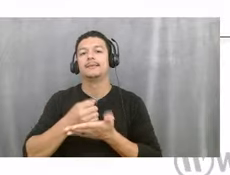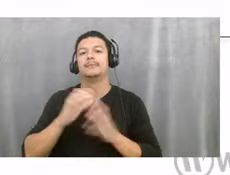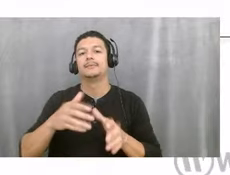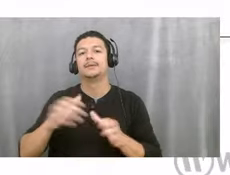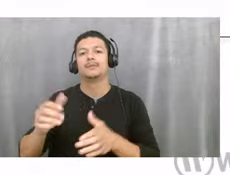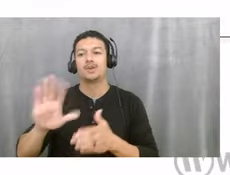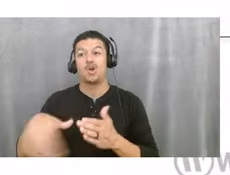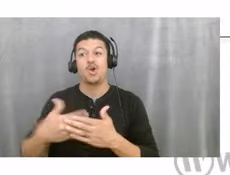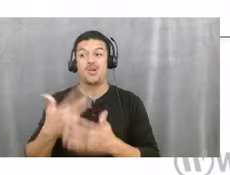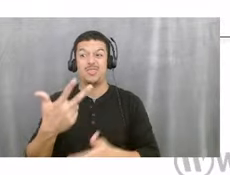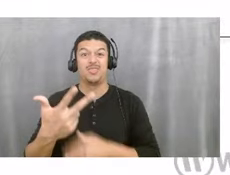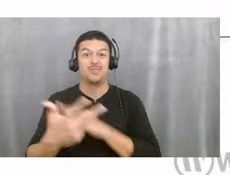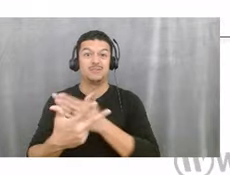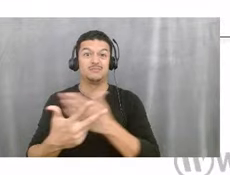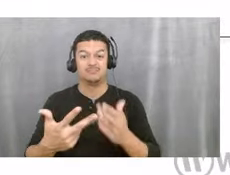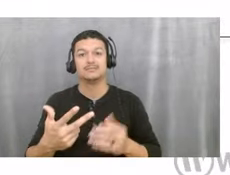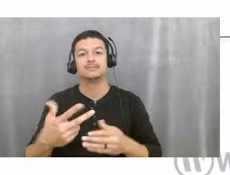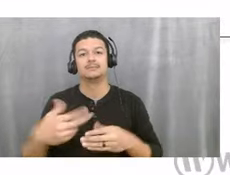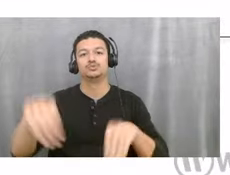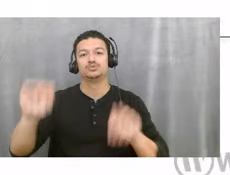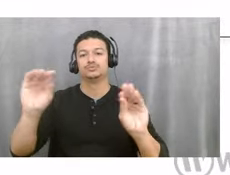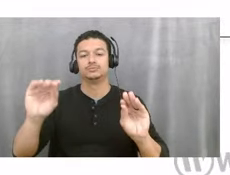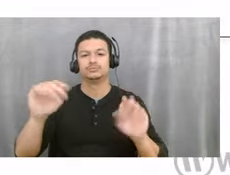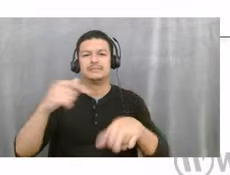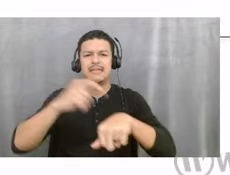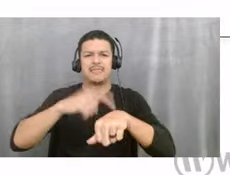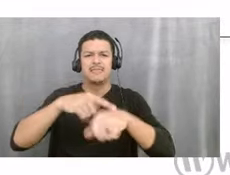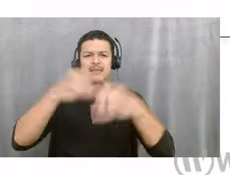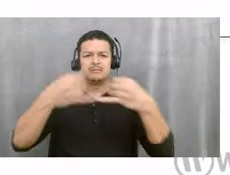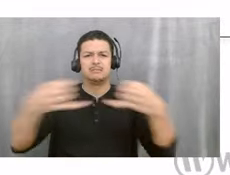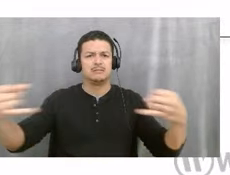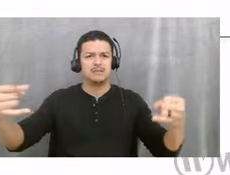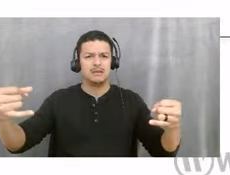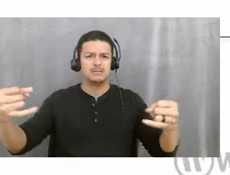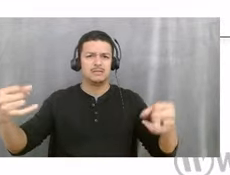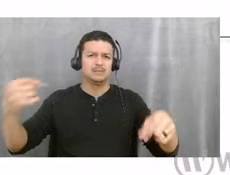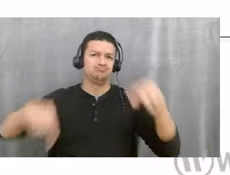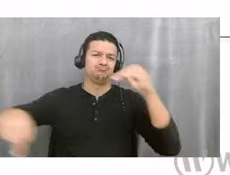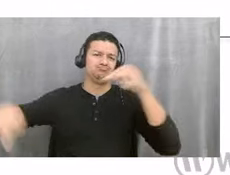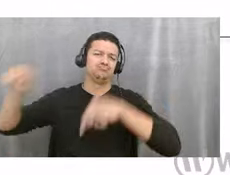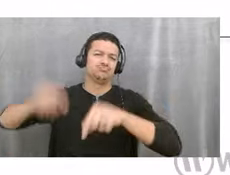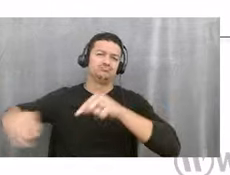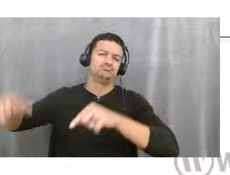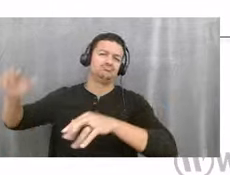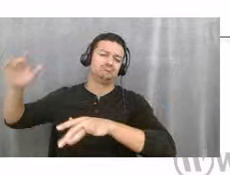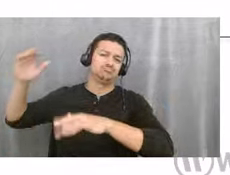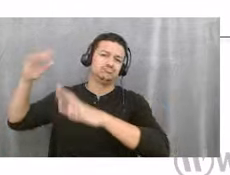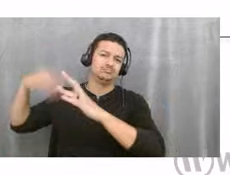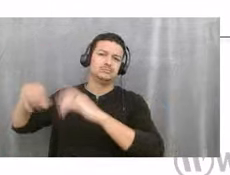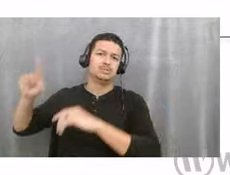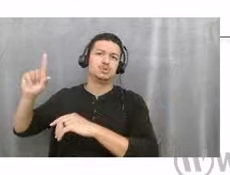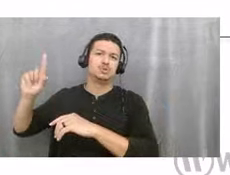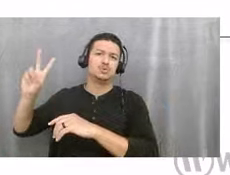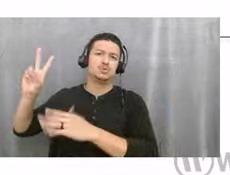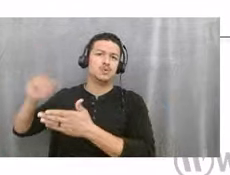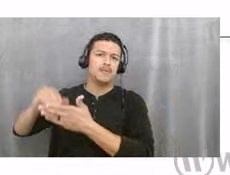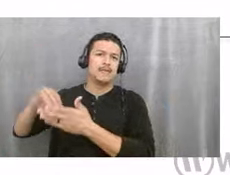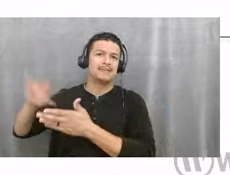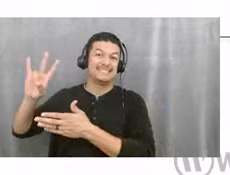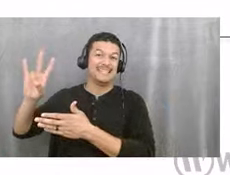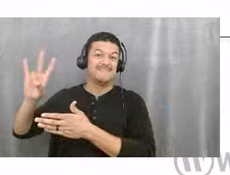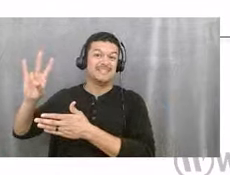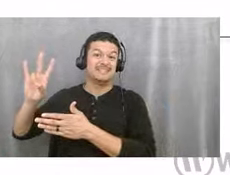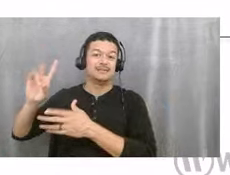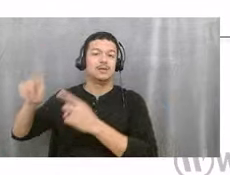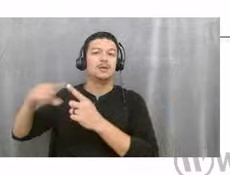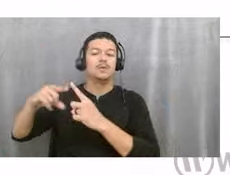The timeline of this project stretches back quite a ways. Actually, goes all the way back to 2007 when the CRA started purchasing